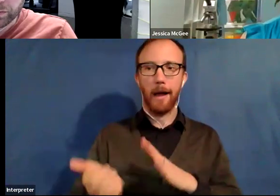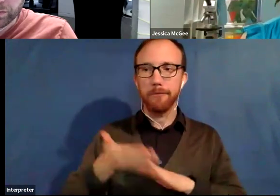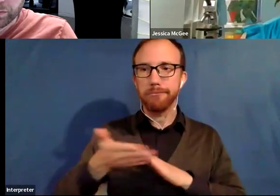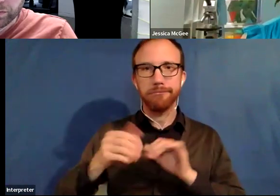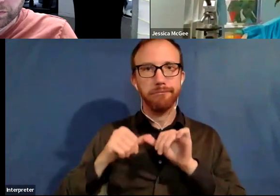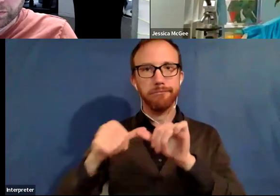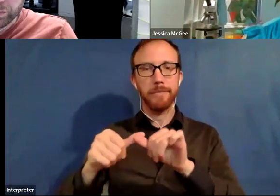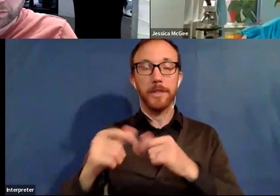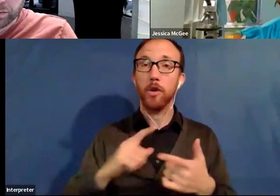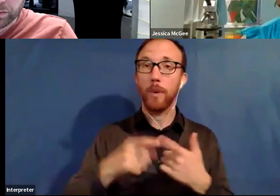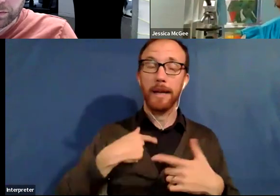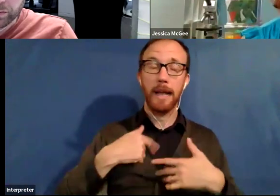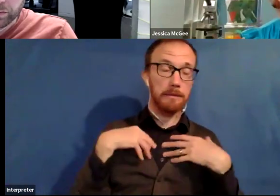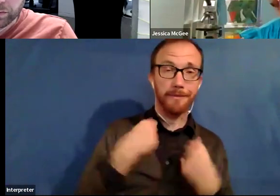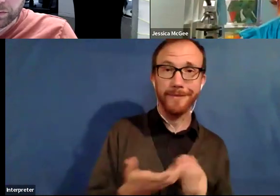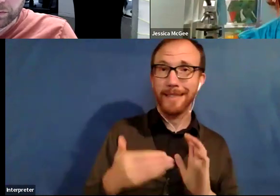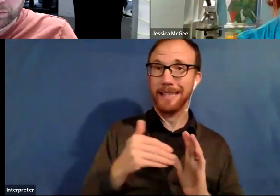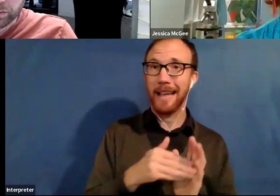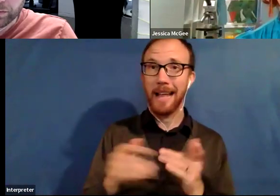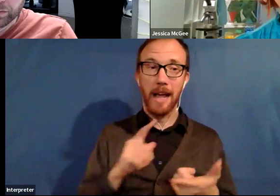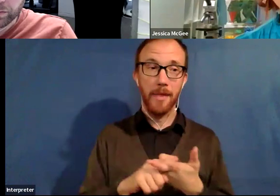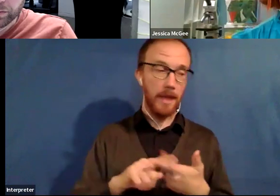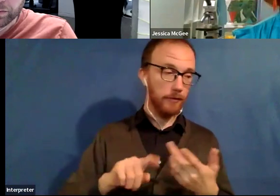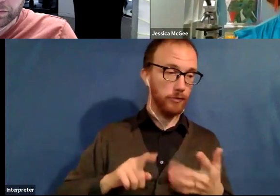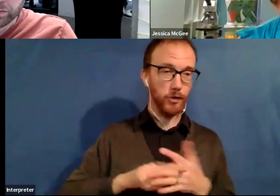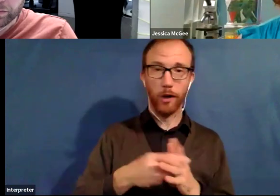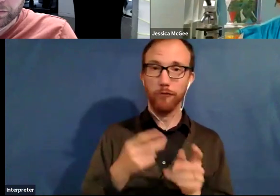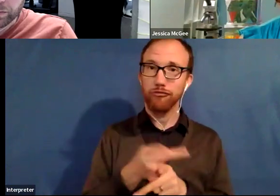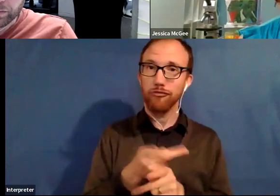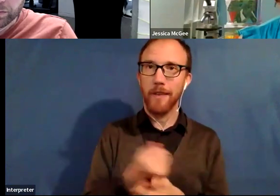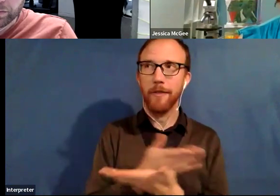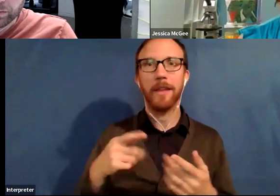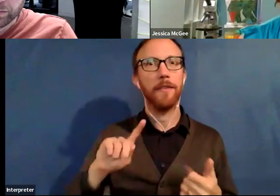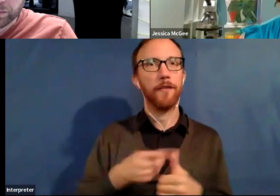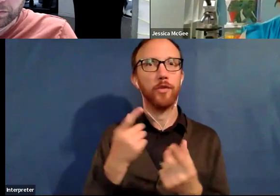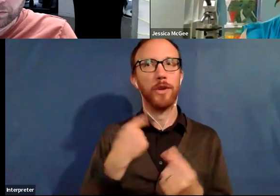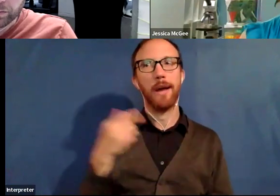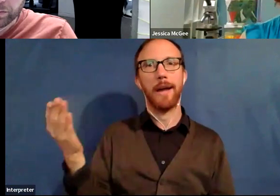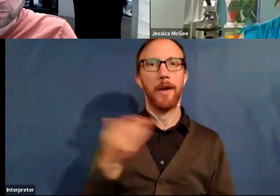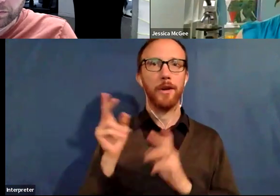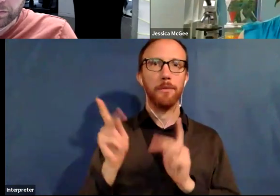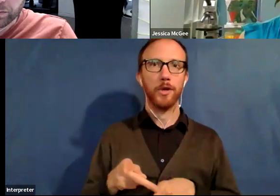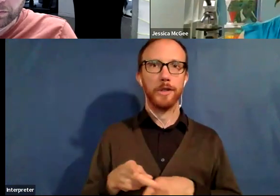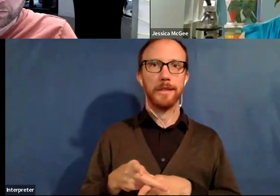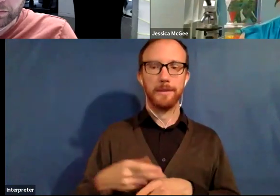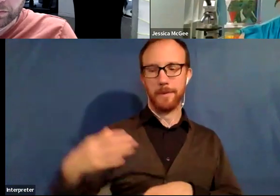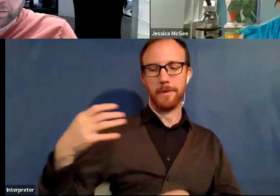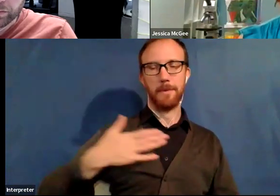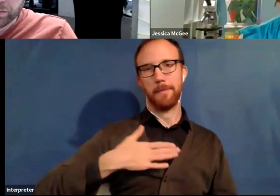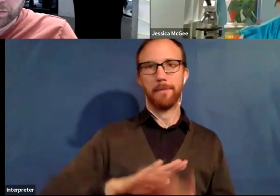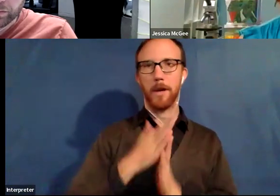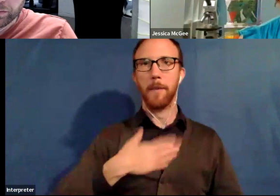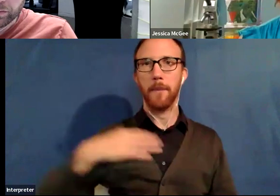my business back up, the first thing I did was hire someone to be the boss of me and she has been wonderful